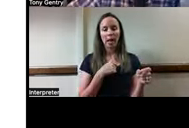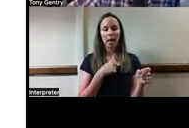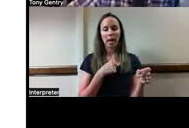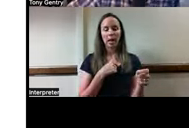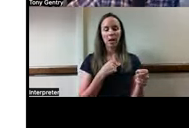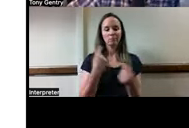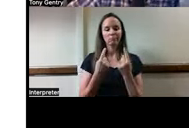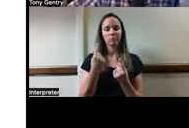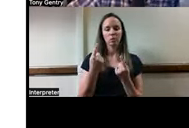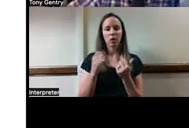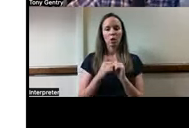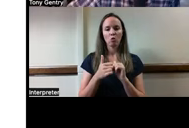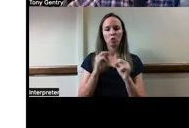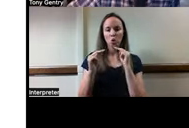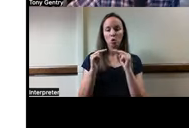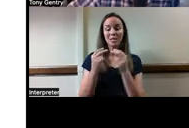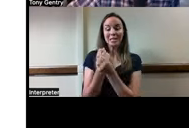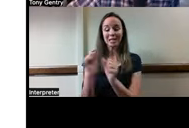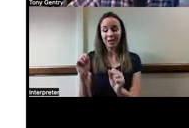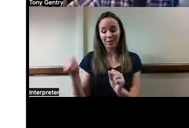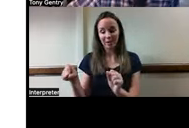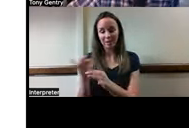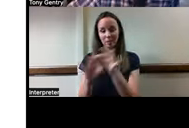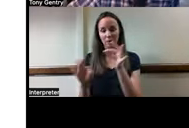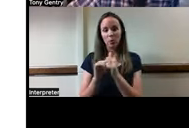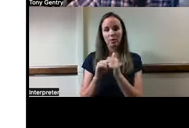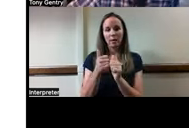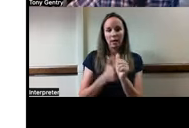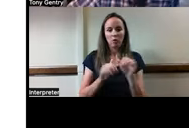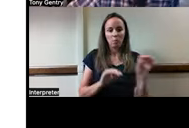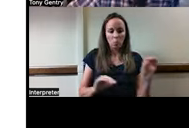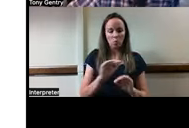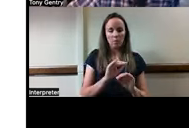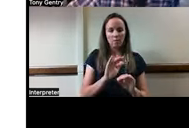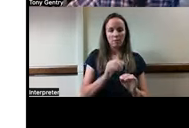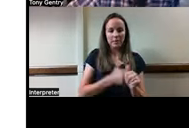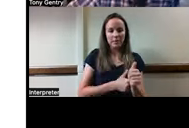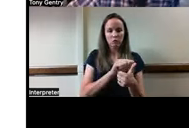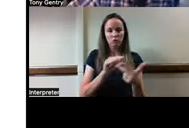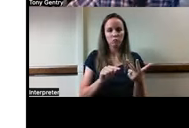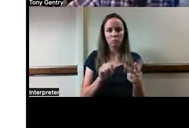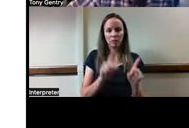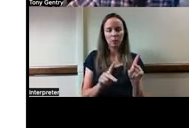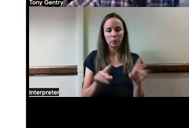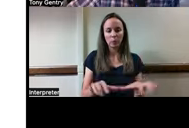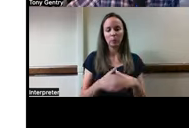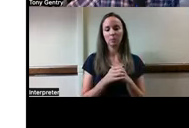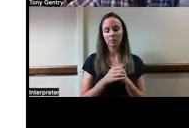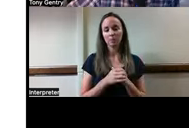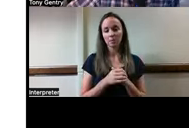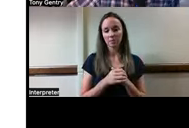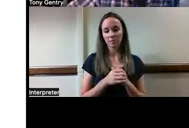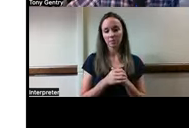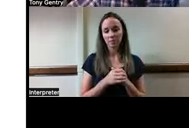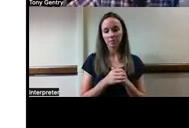negotiating actual safety needs versus every movement of the residents. So this is a, so